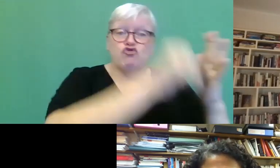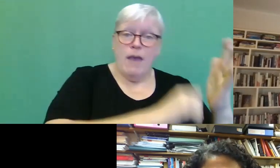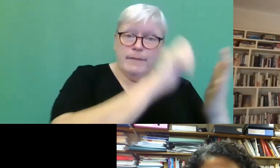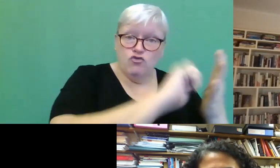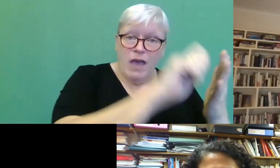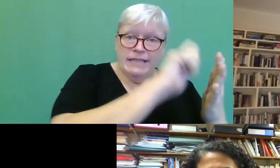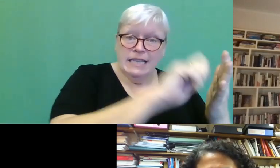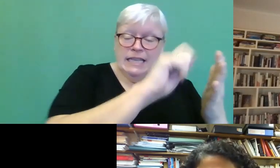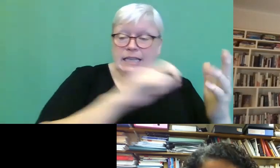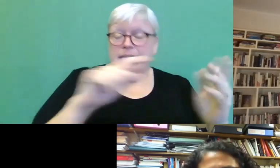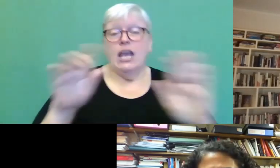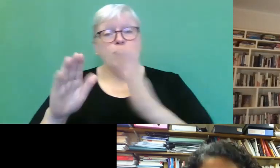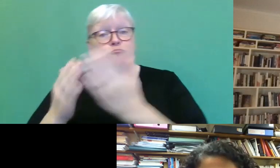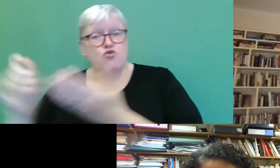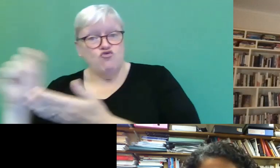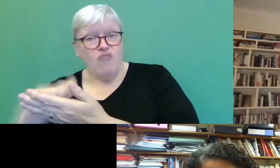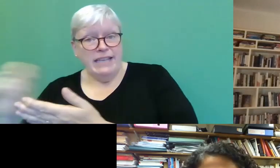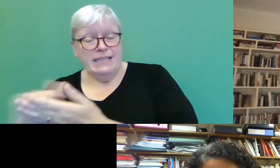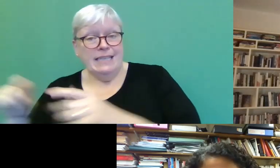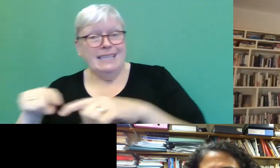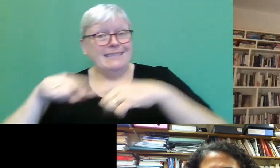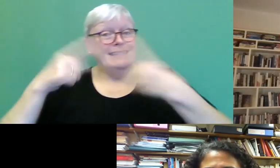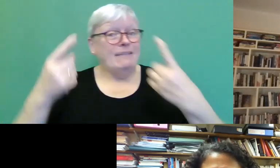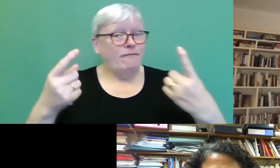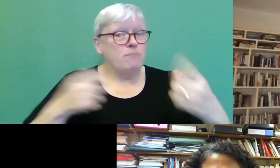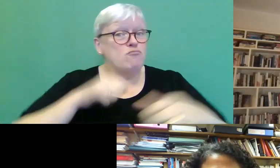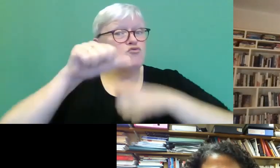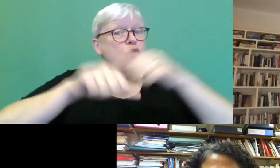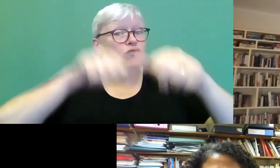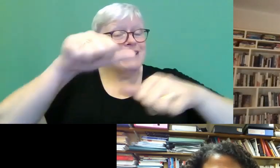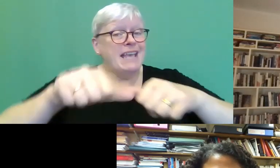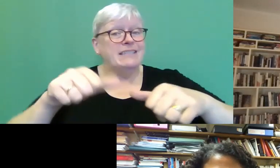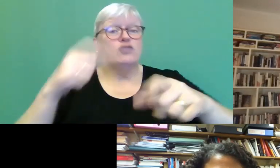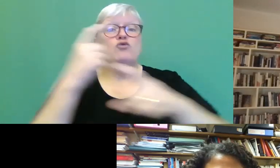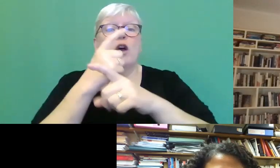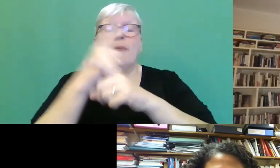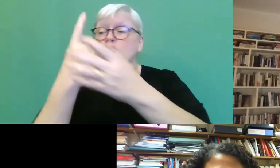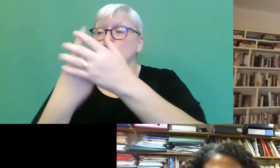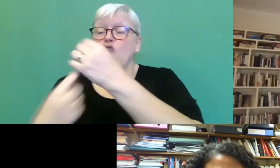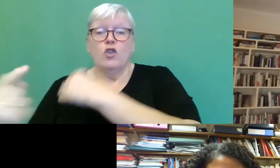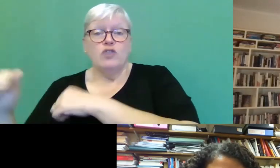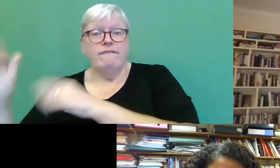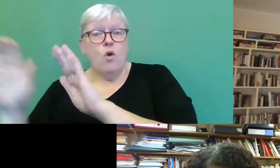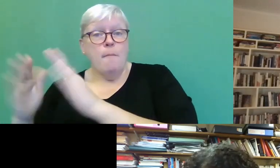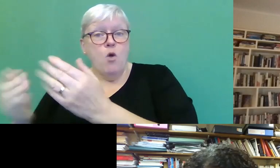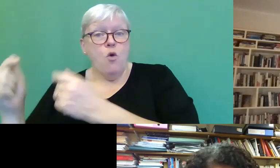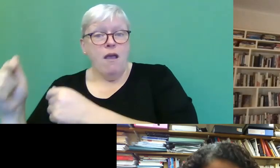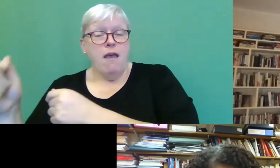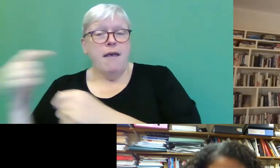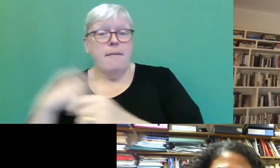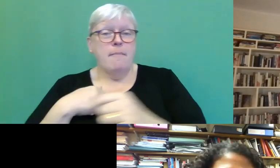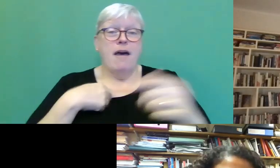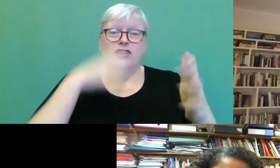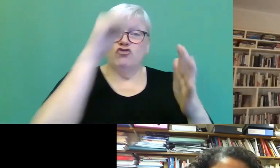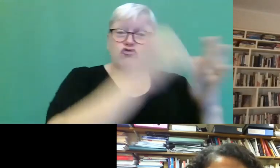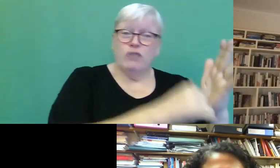you know, writing novels. I mean, you talked about the solitary aspect of it, but is there, is there anything else that you think is, you know, radically